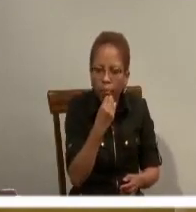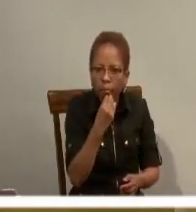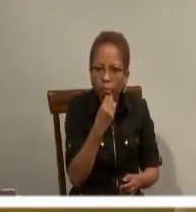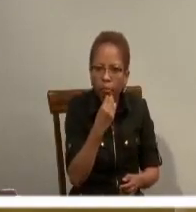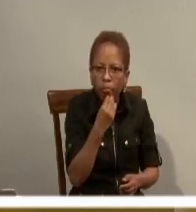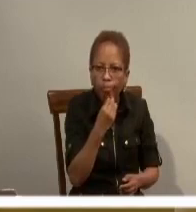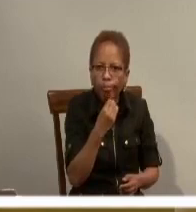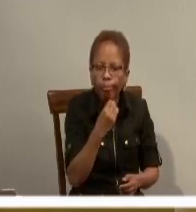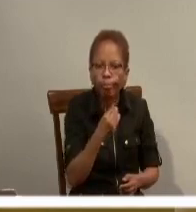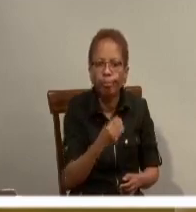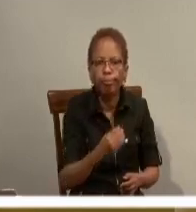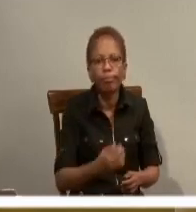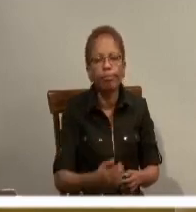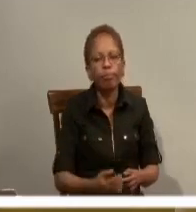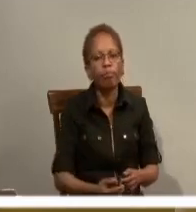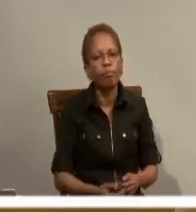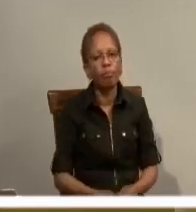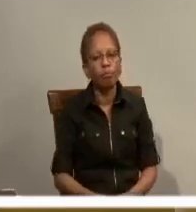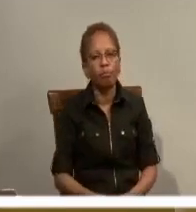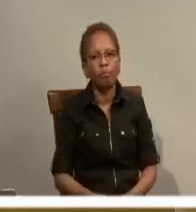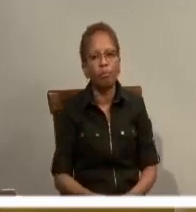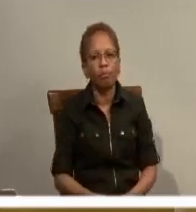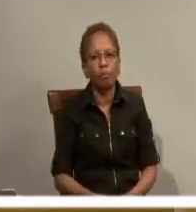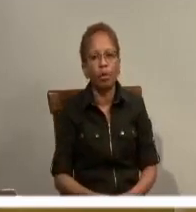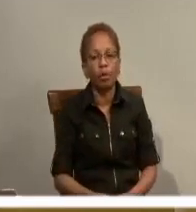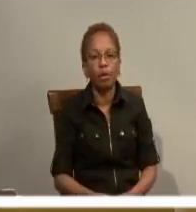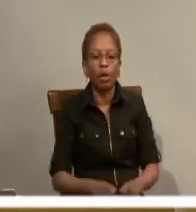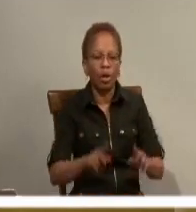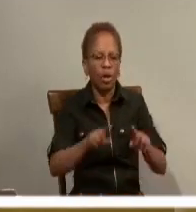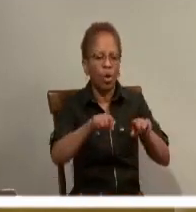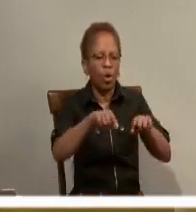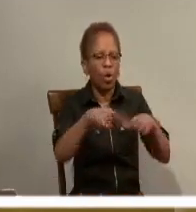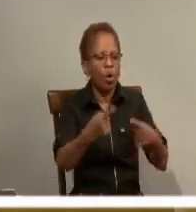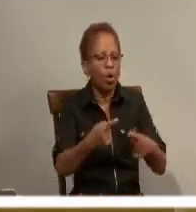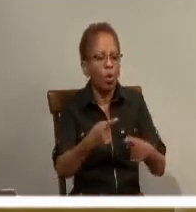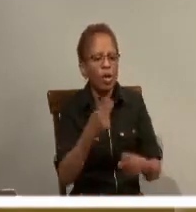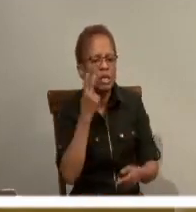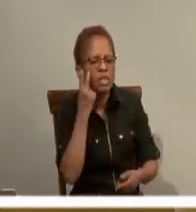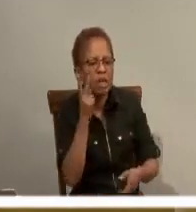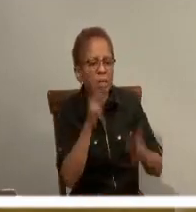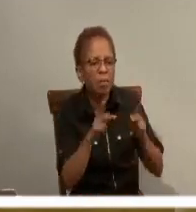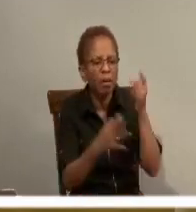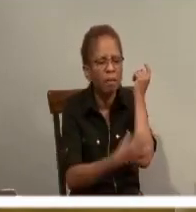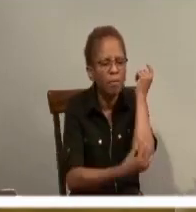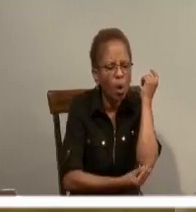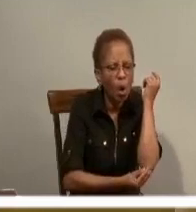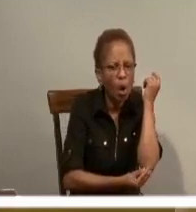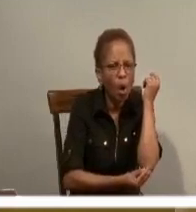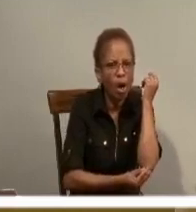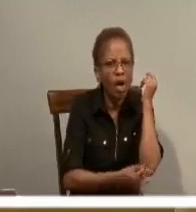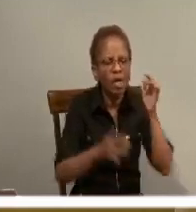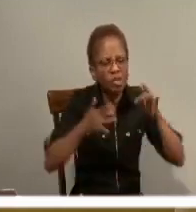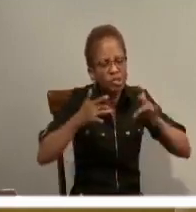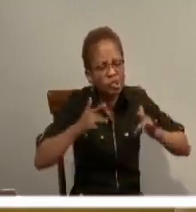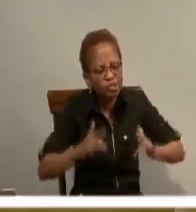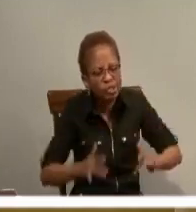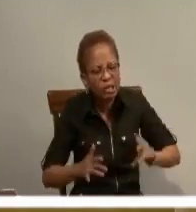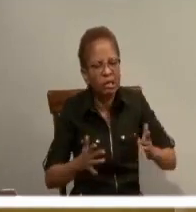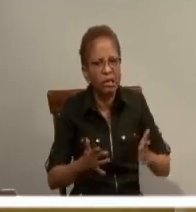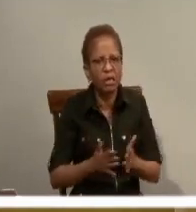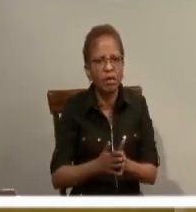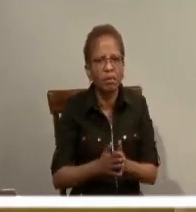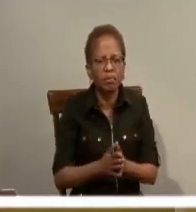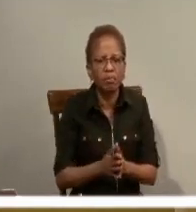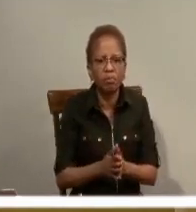And when we go out and we see those in need and those who are in distress and we can't recognize his